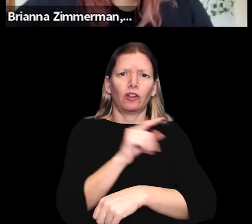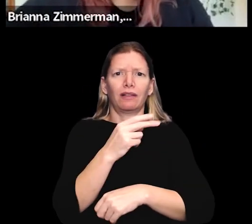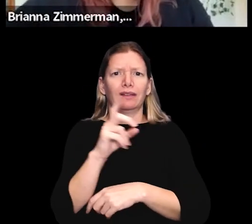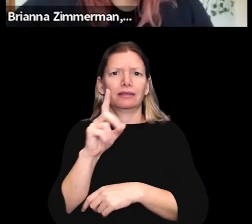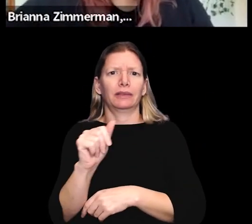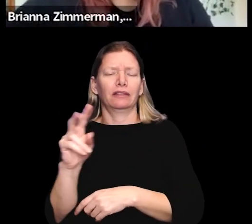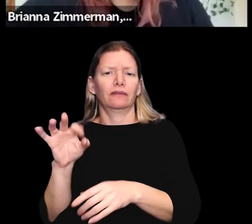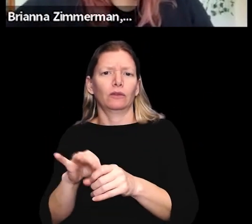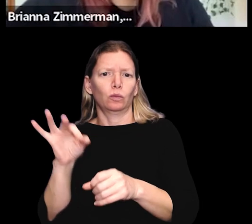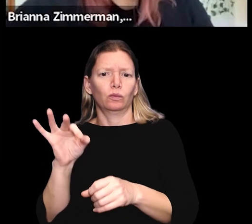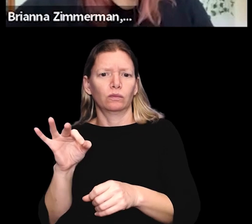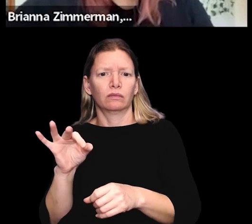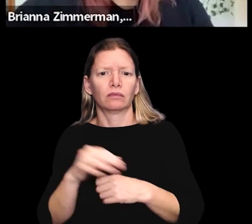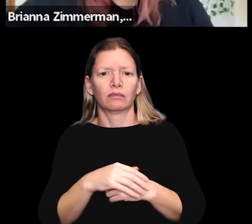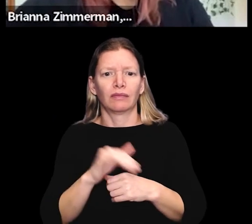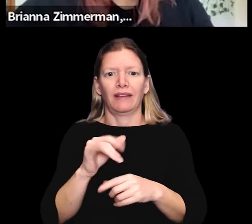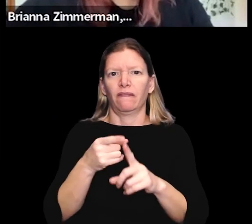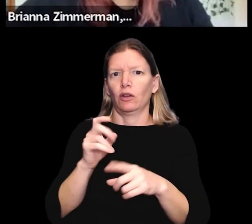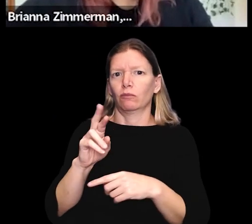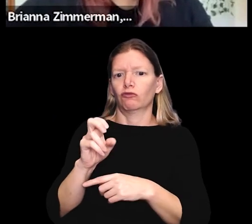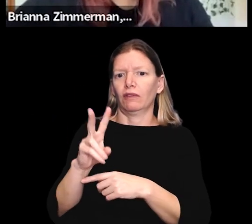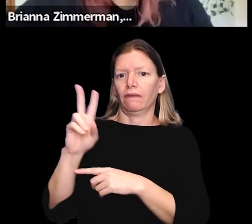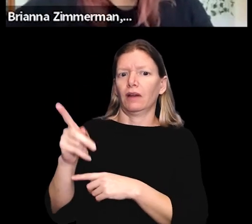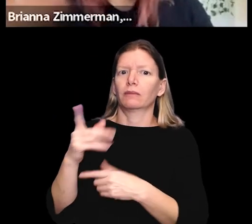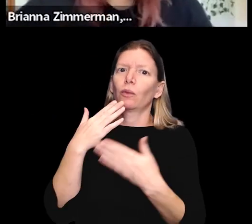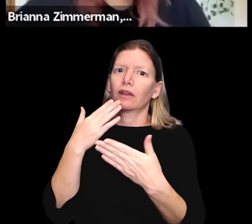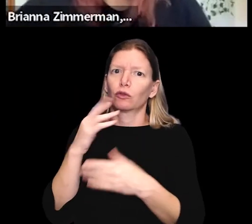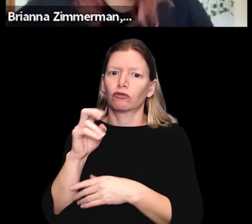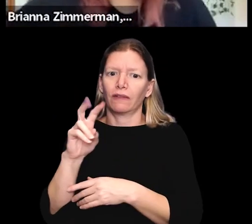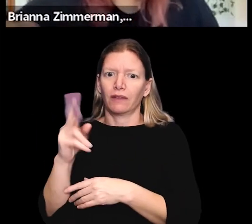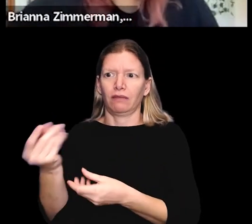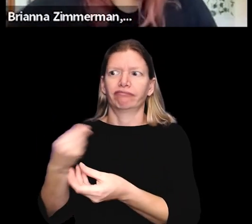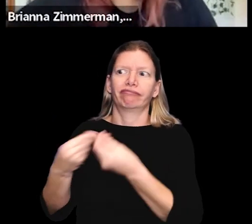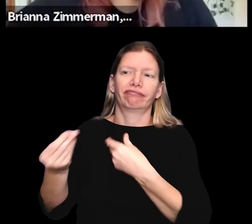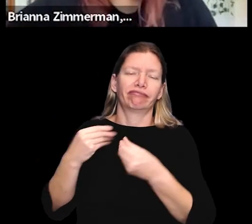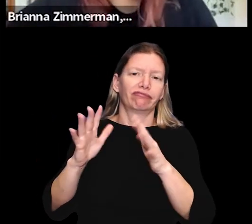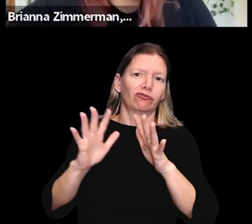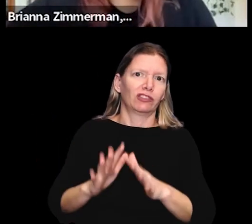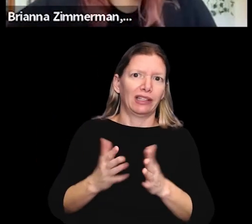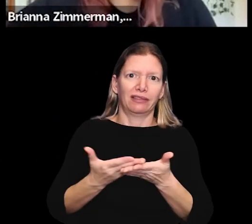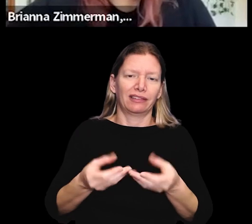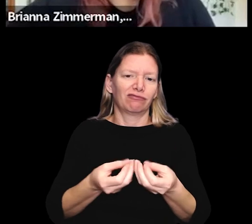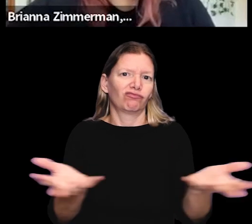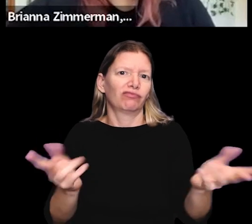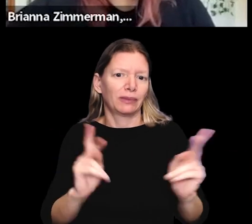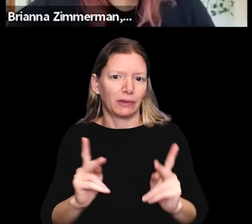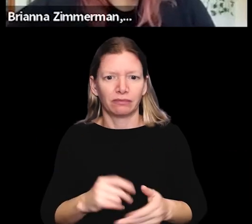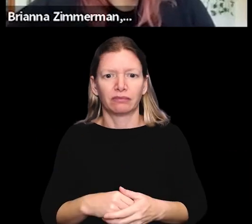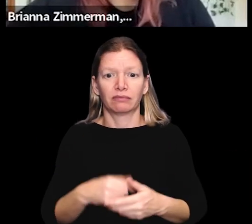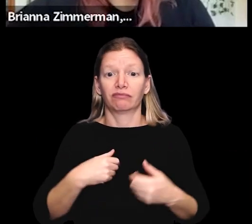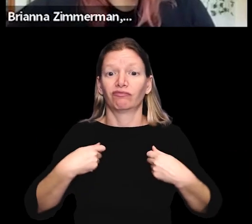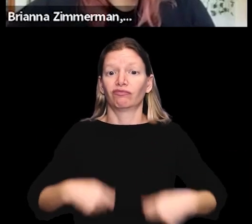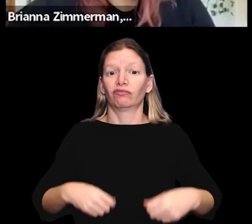power the disability vote. And that was from Rev up so thanks Rev up for giving us all this great gear